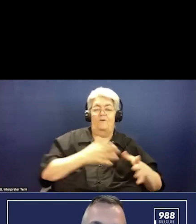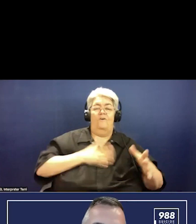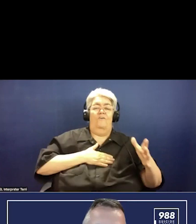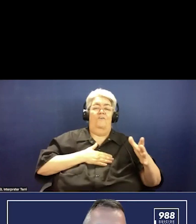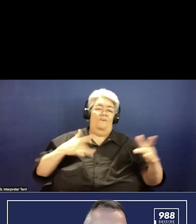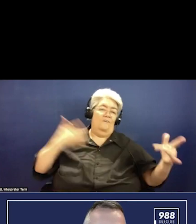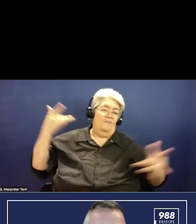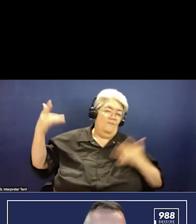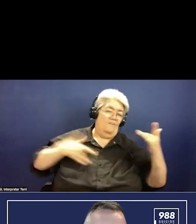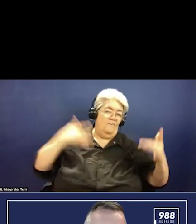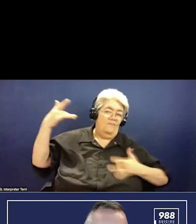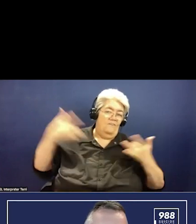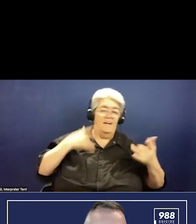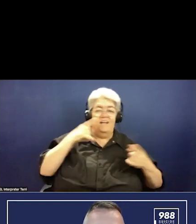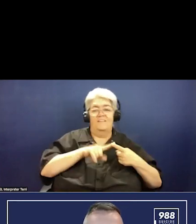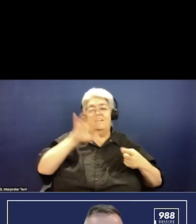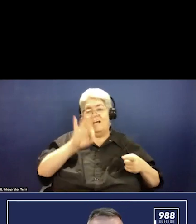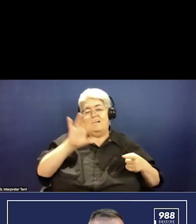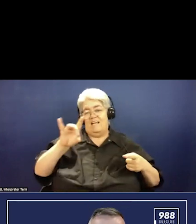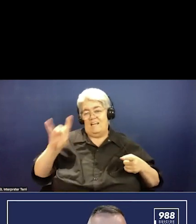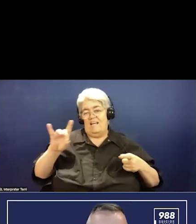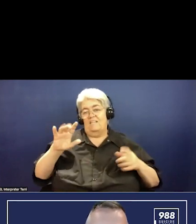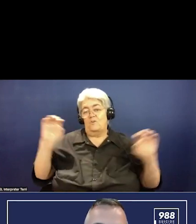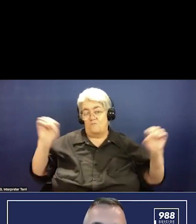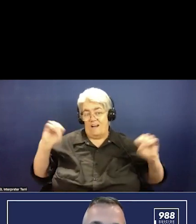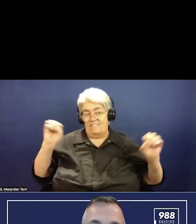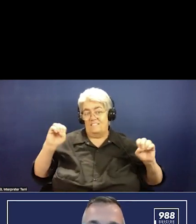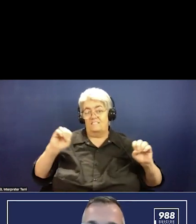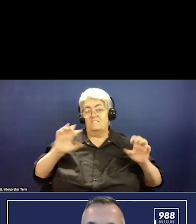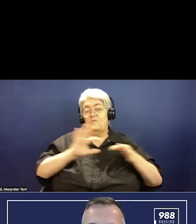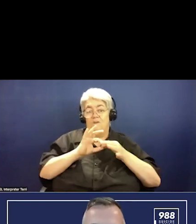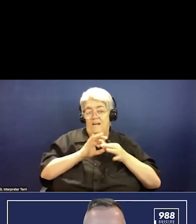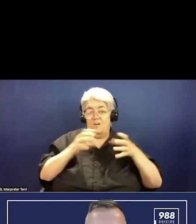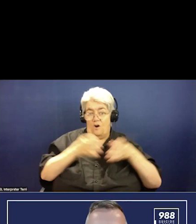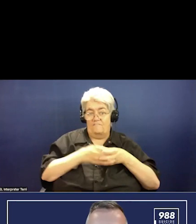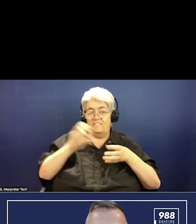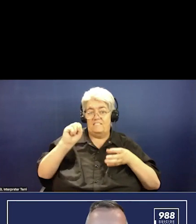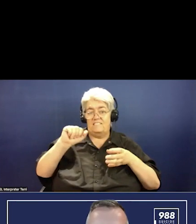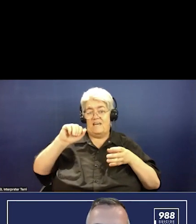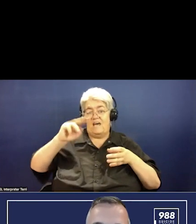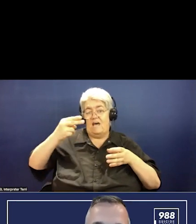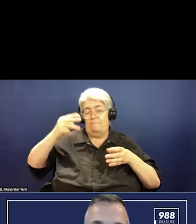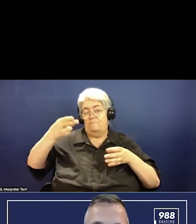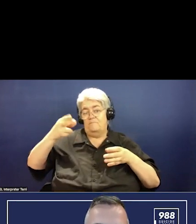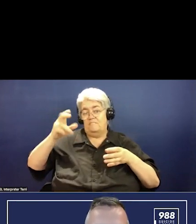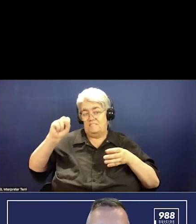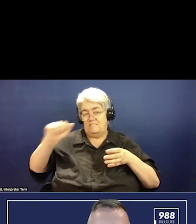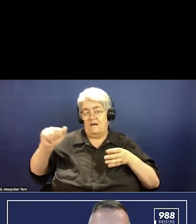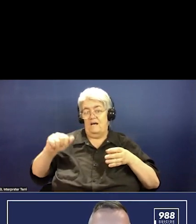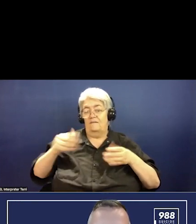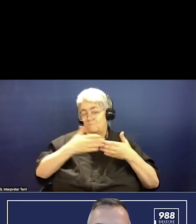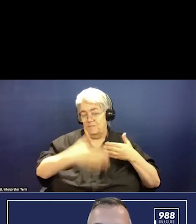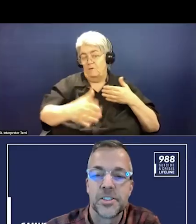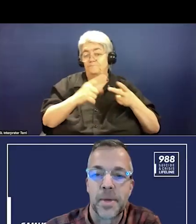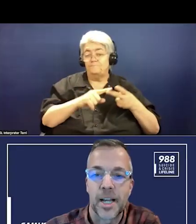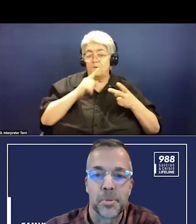lead the 988 and Crisis Coordinating Office at SAMHSA moving forward. and, uh, I'm very happy at this point to pass it off to